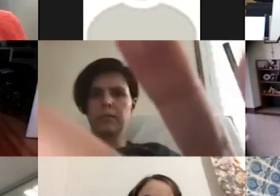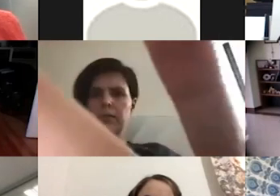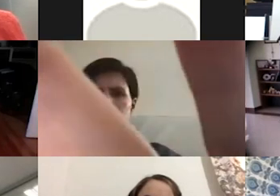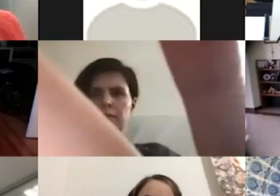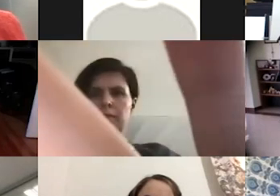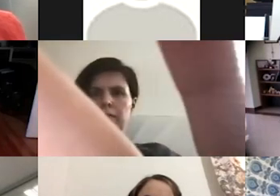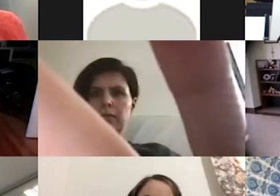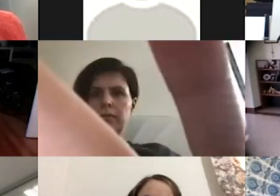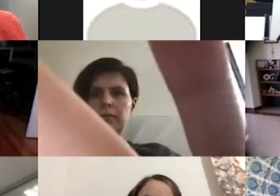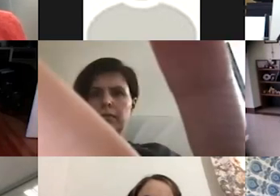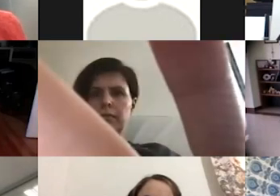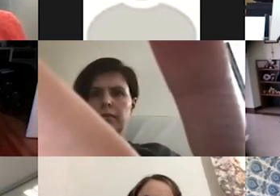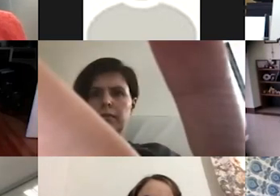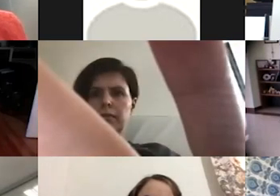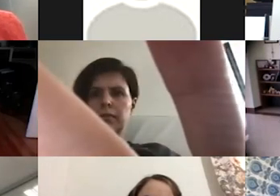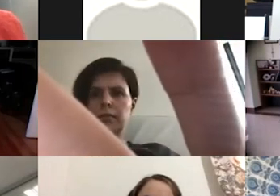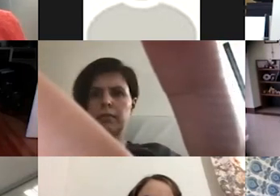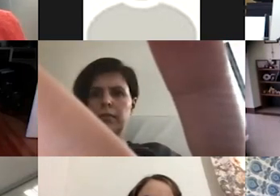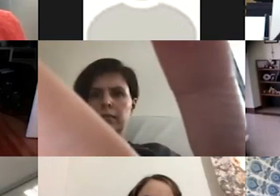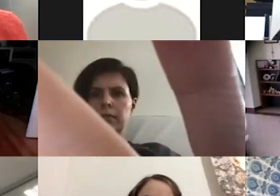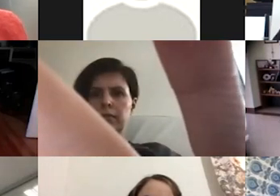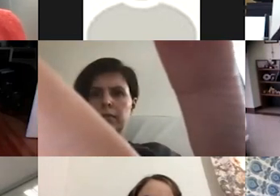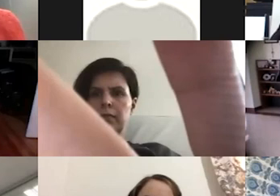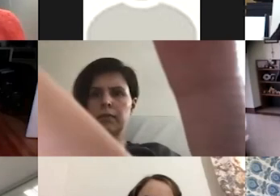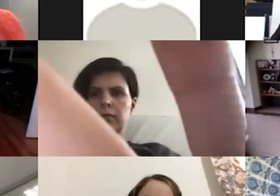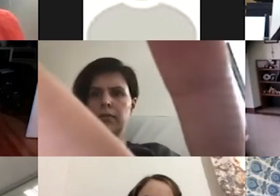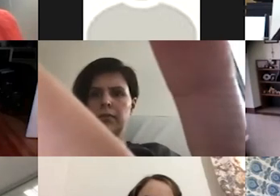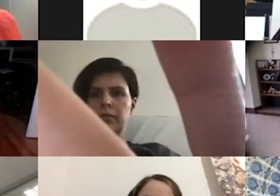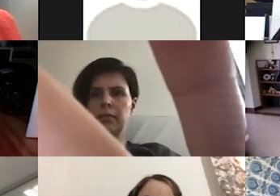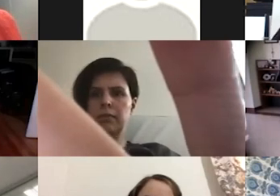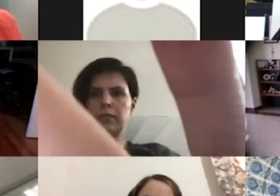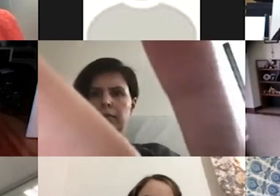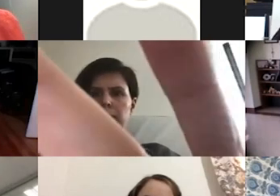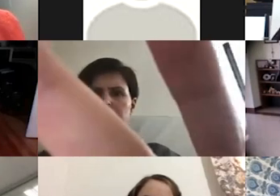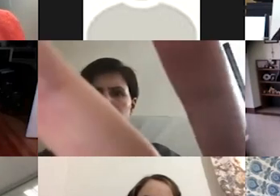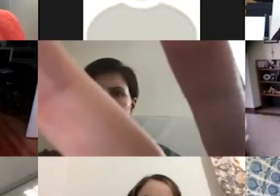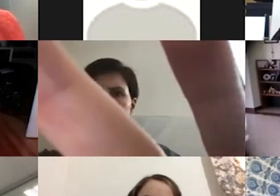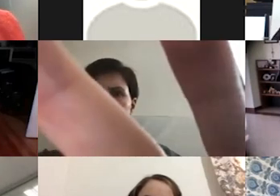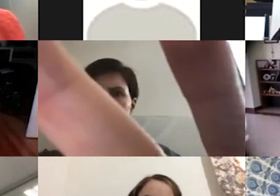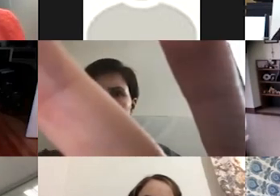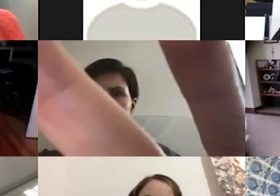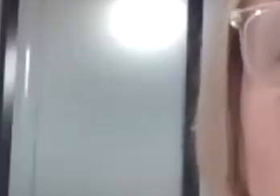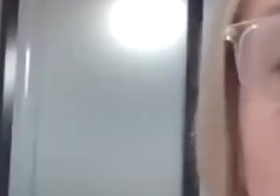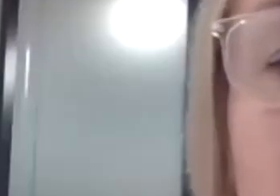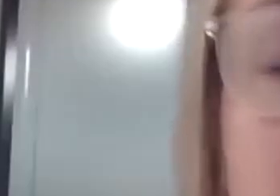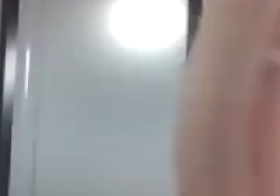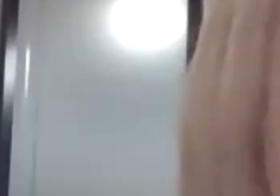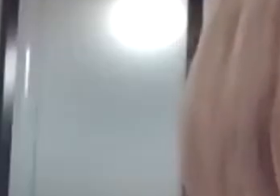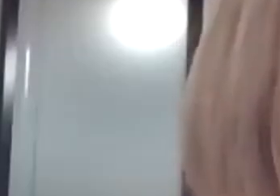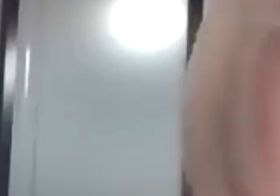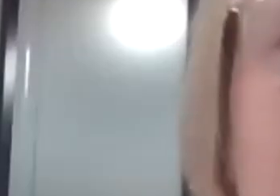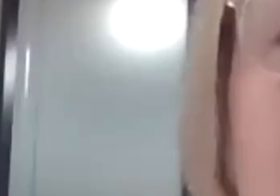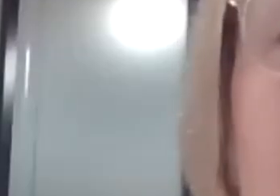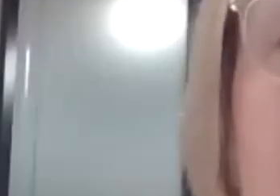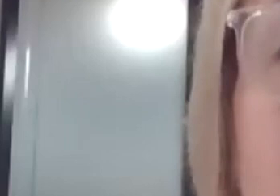custodians and people with disability are the custodians of our NDIS. So thank you. We have an opportunity now